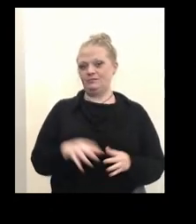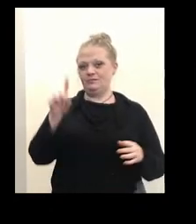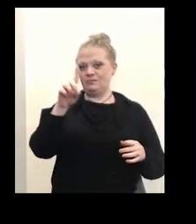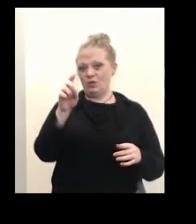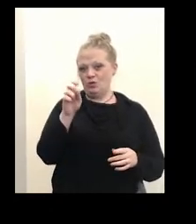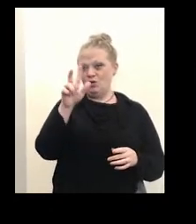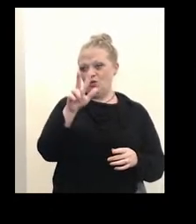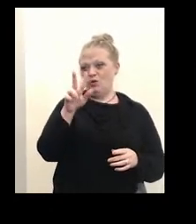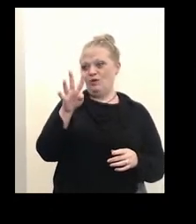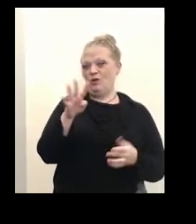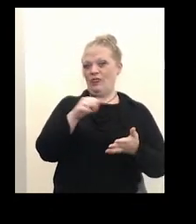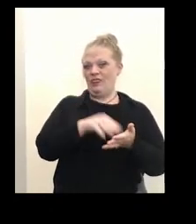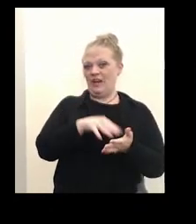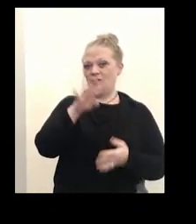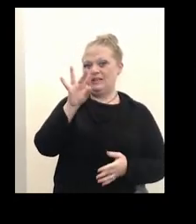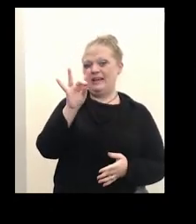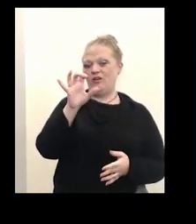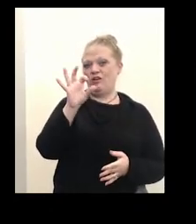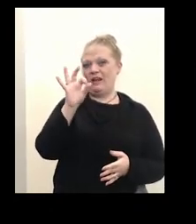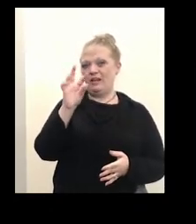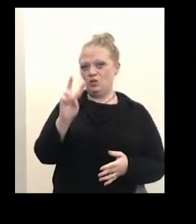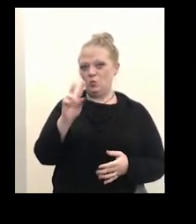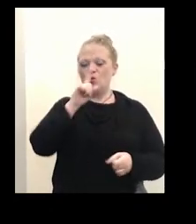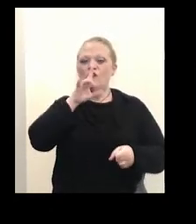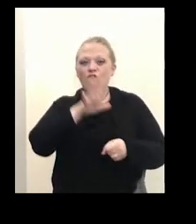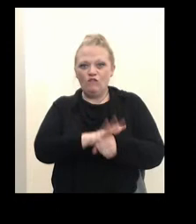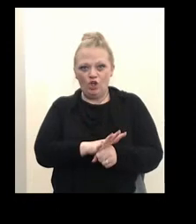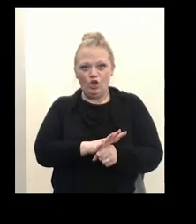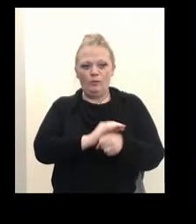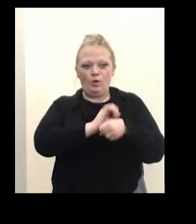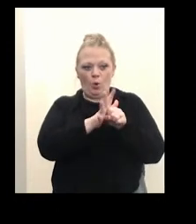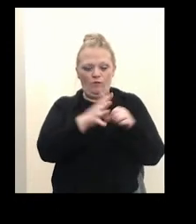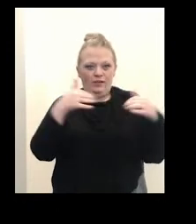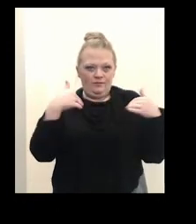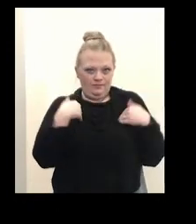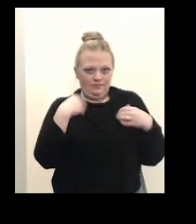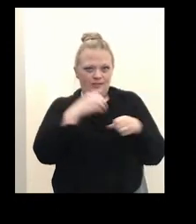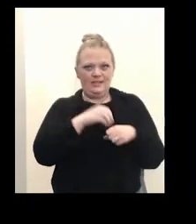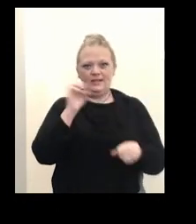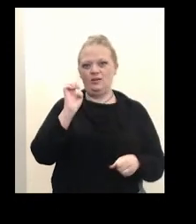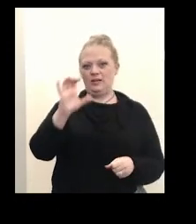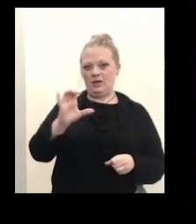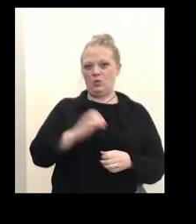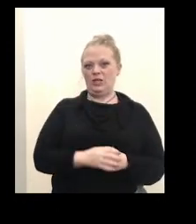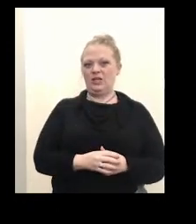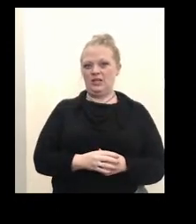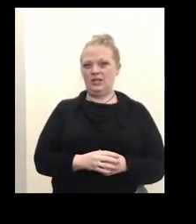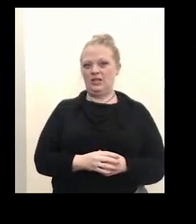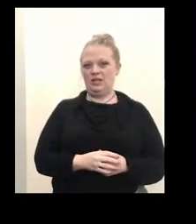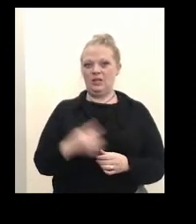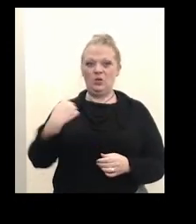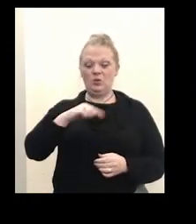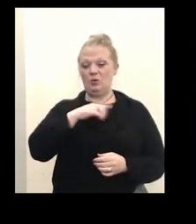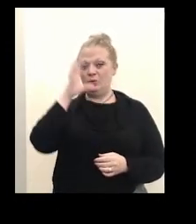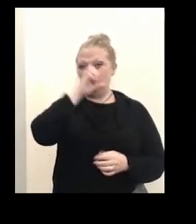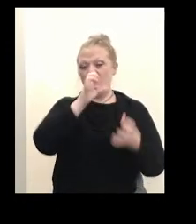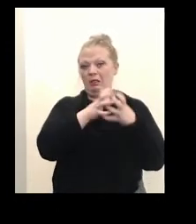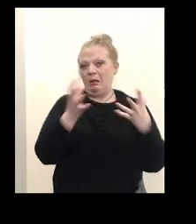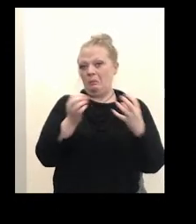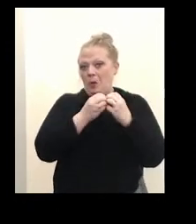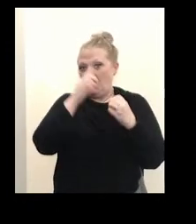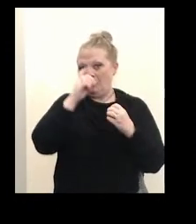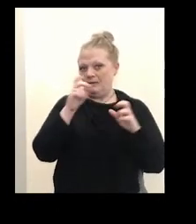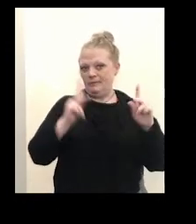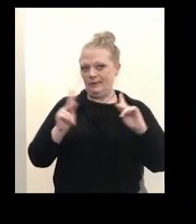,892 confirmed COVID-19 cases in Erie County. We assume there was a lot more from people who were not tested